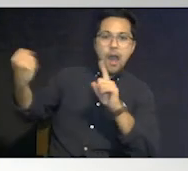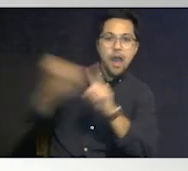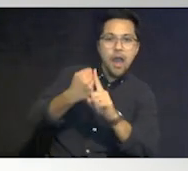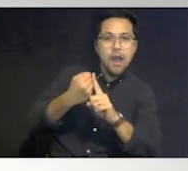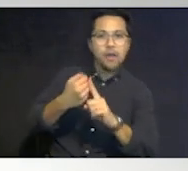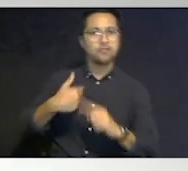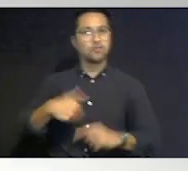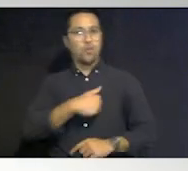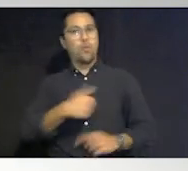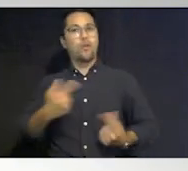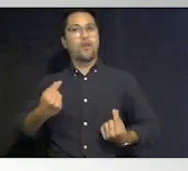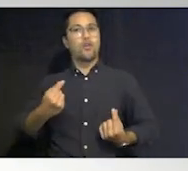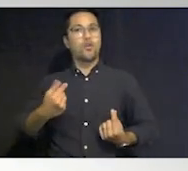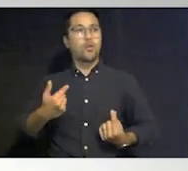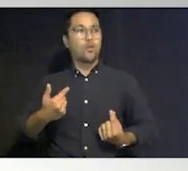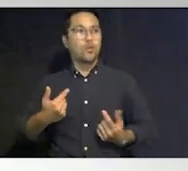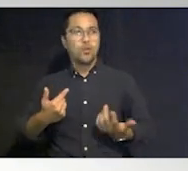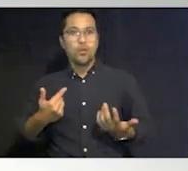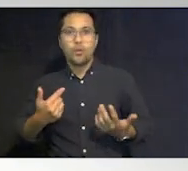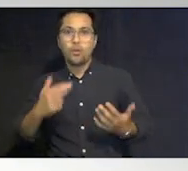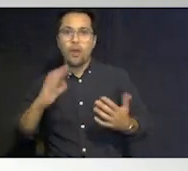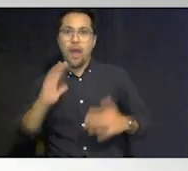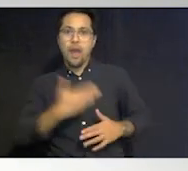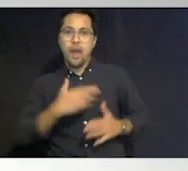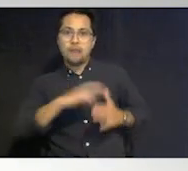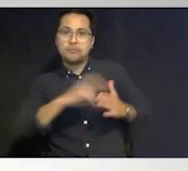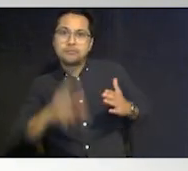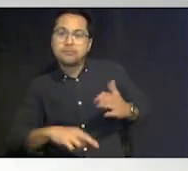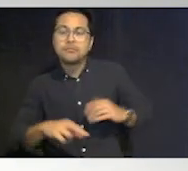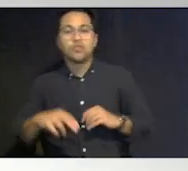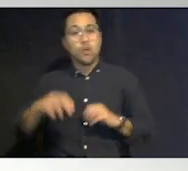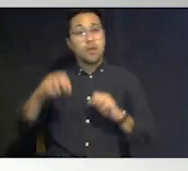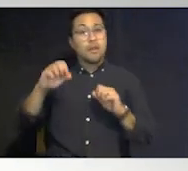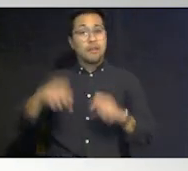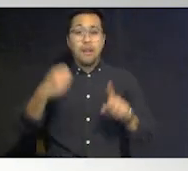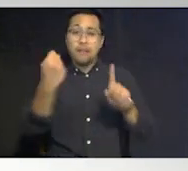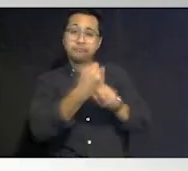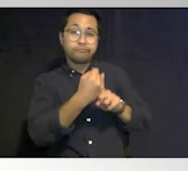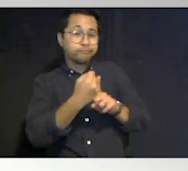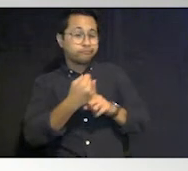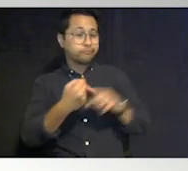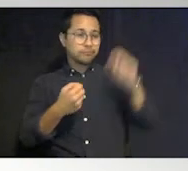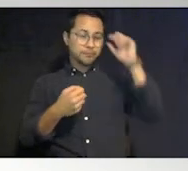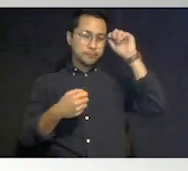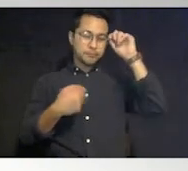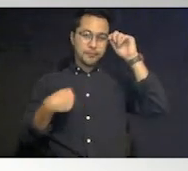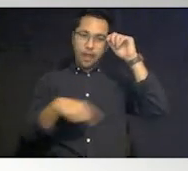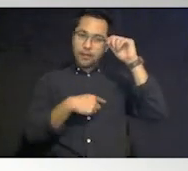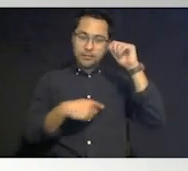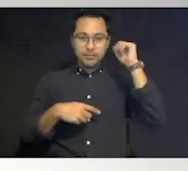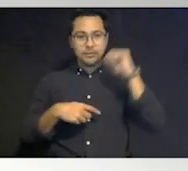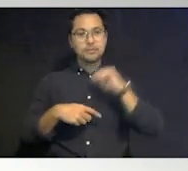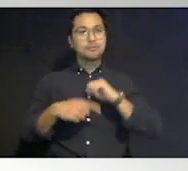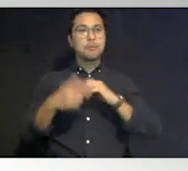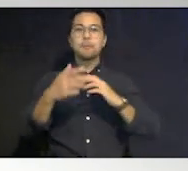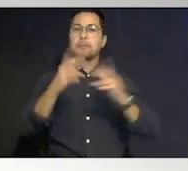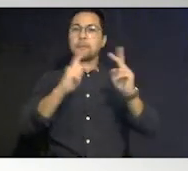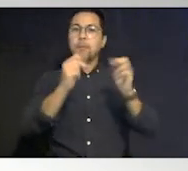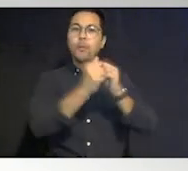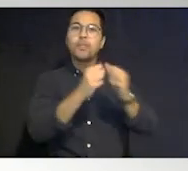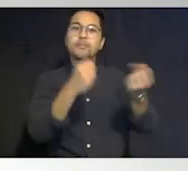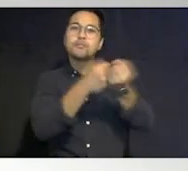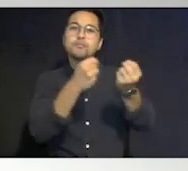it can happen on a individual level again to return to to folks that are in in supported living or even